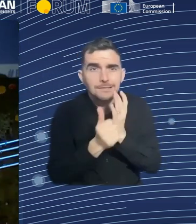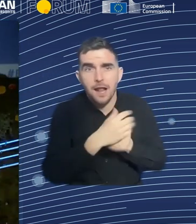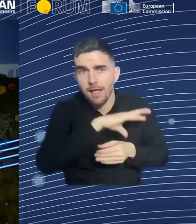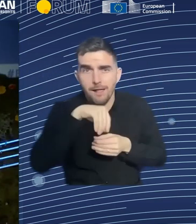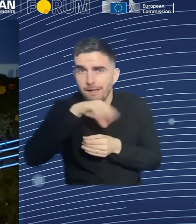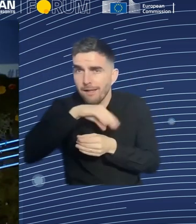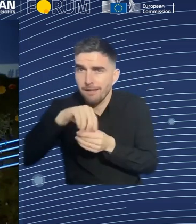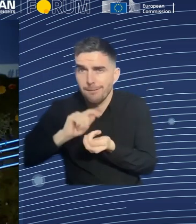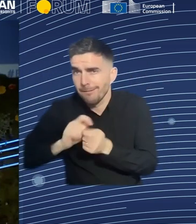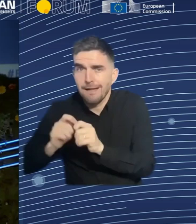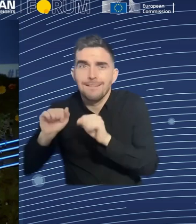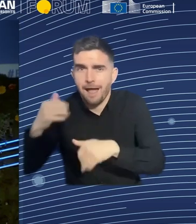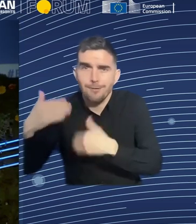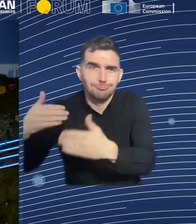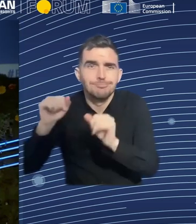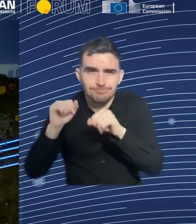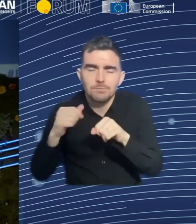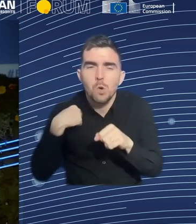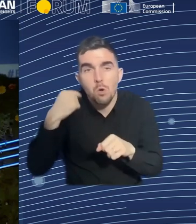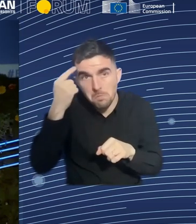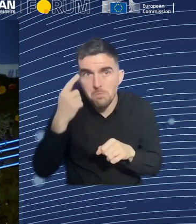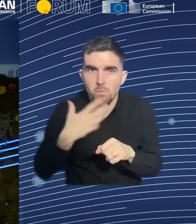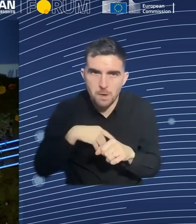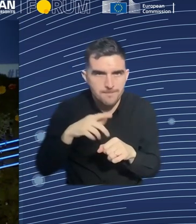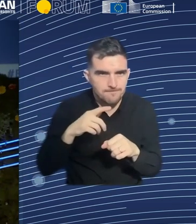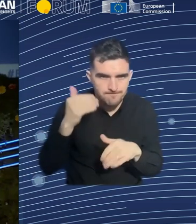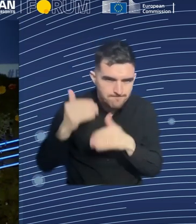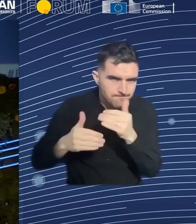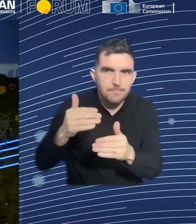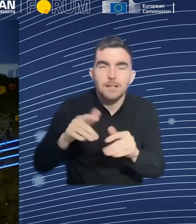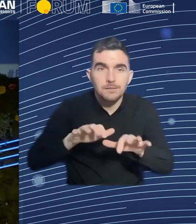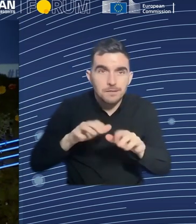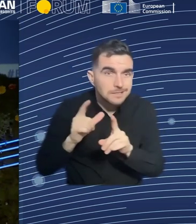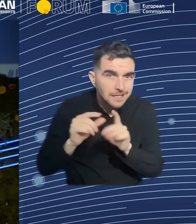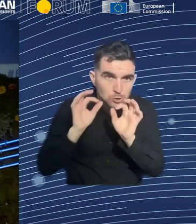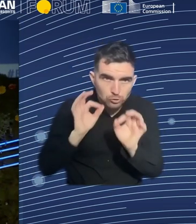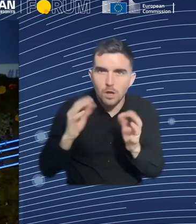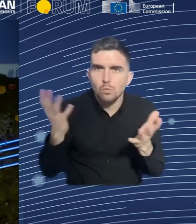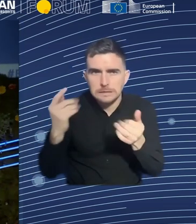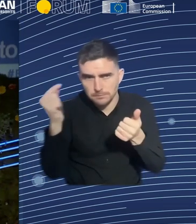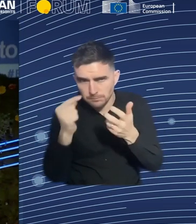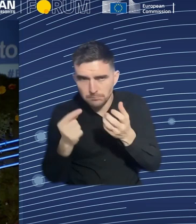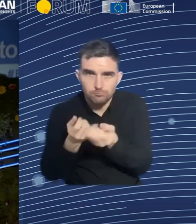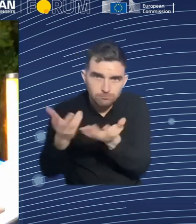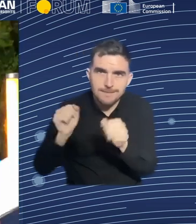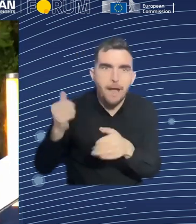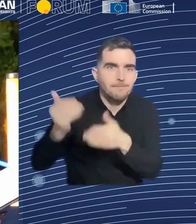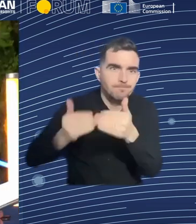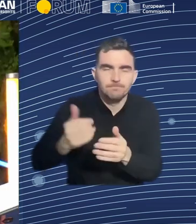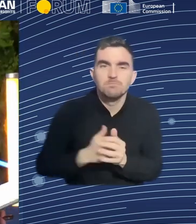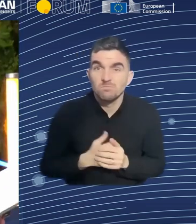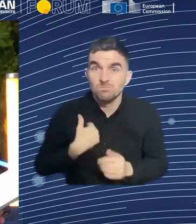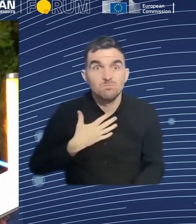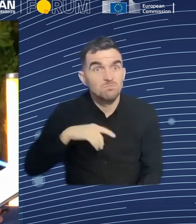sorry, whoever sent it, I'm going to just try to ask it because I can't find it now to quote it exactly word by word. But